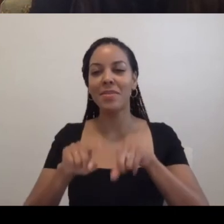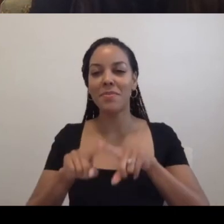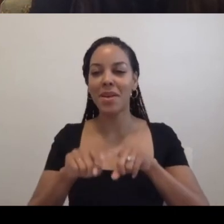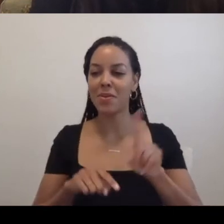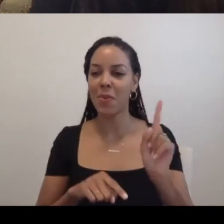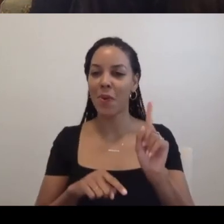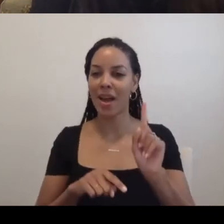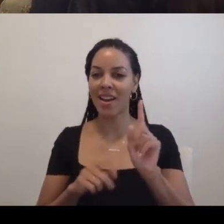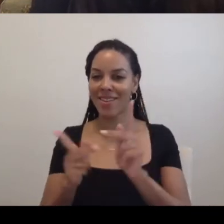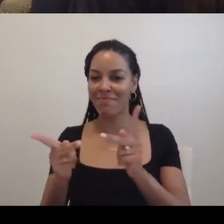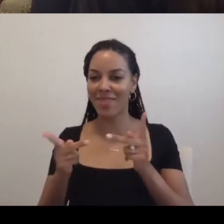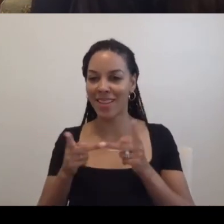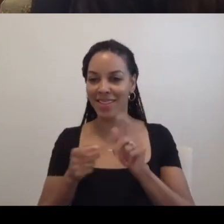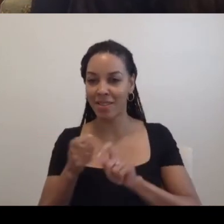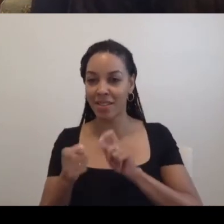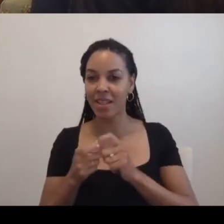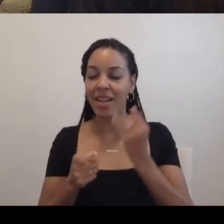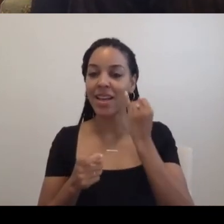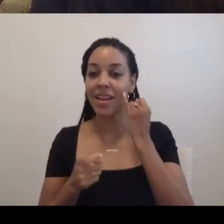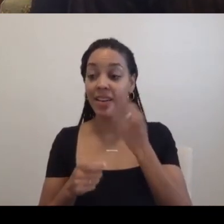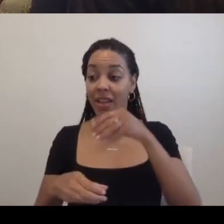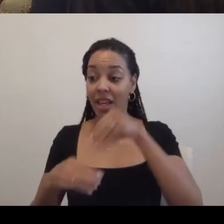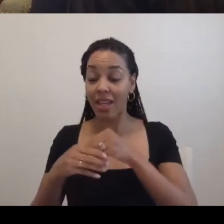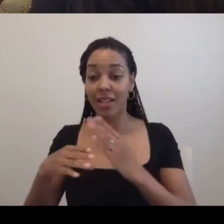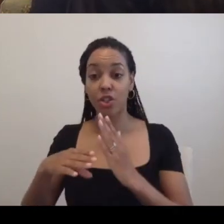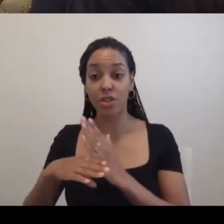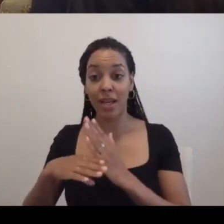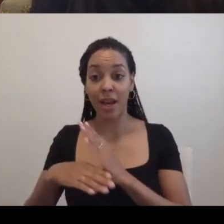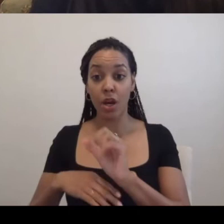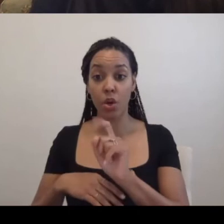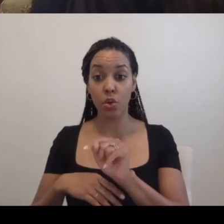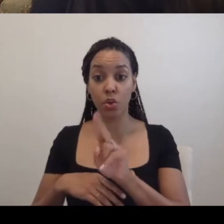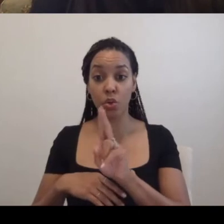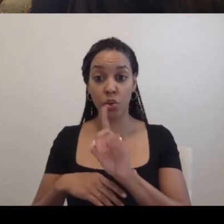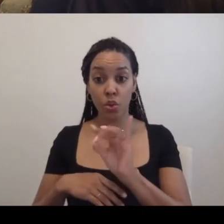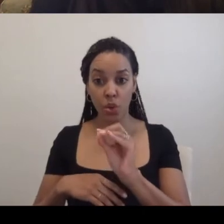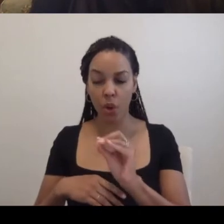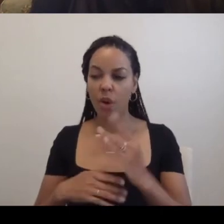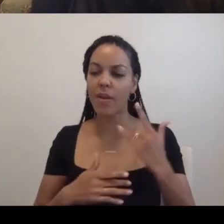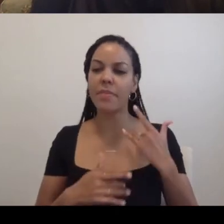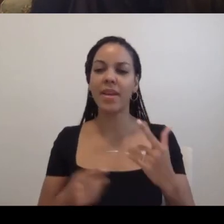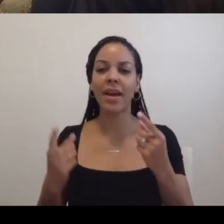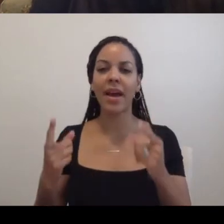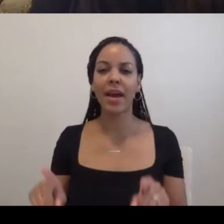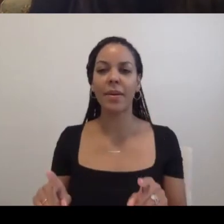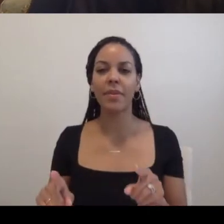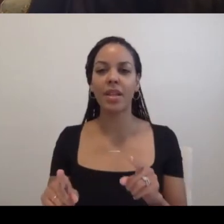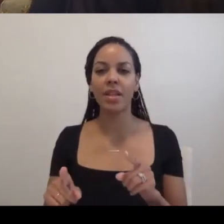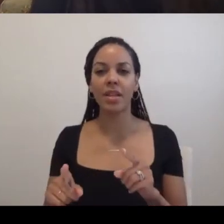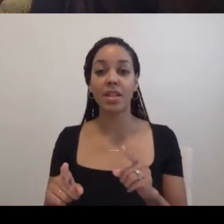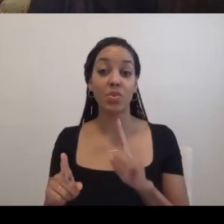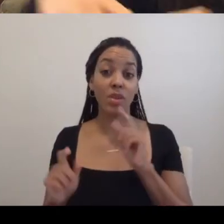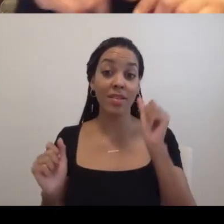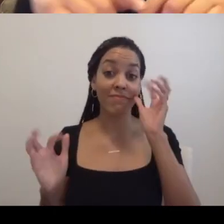if you are based in a shared studio, then what happened, it's very... It's pretty amazing